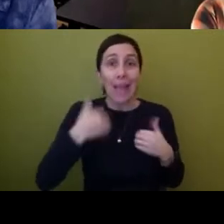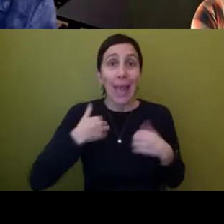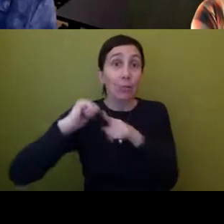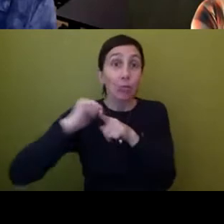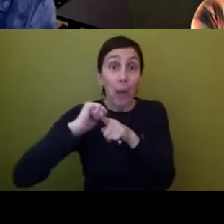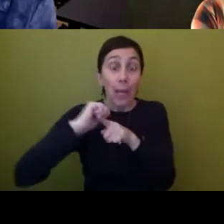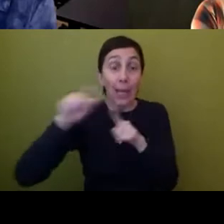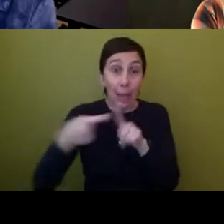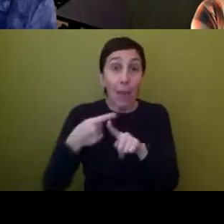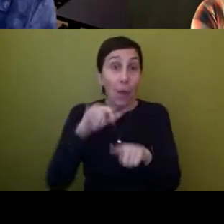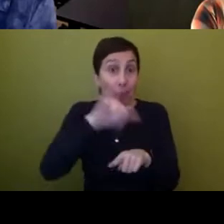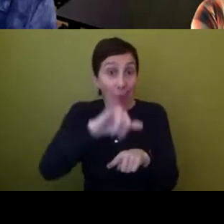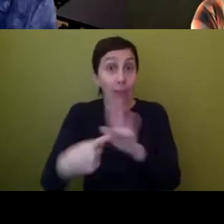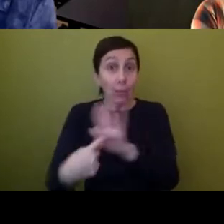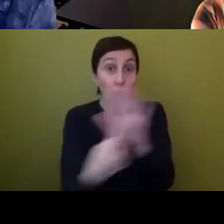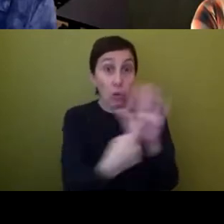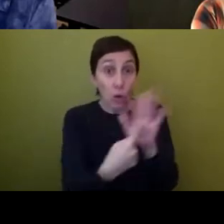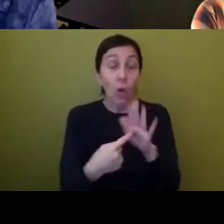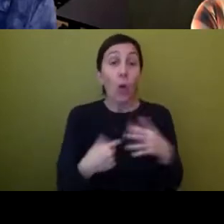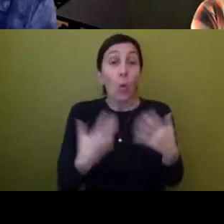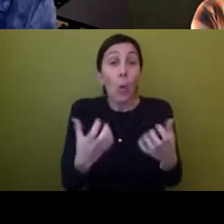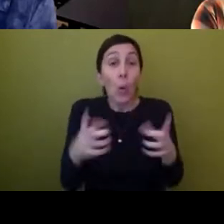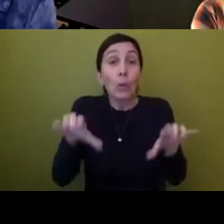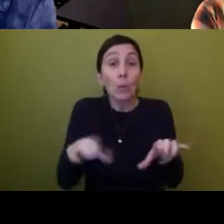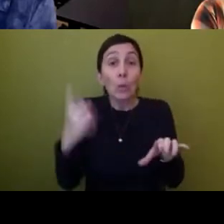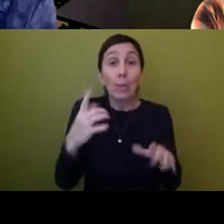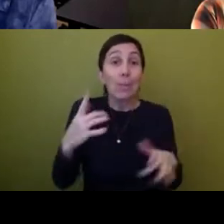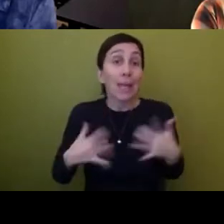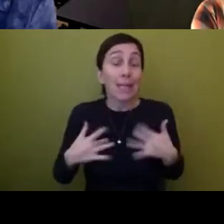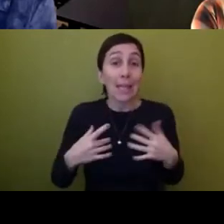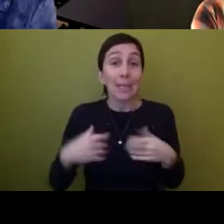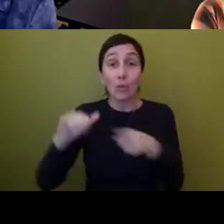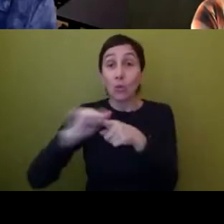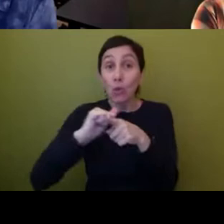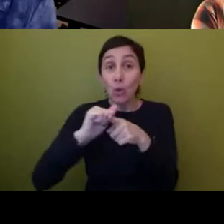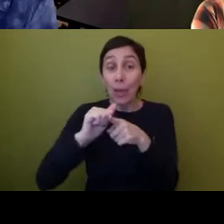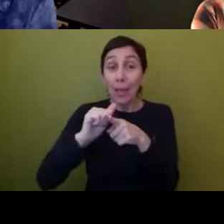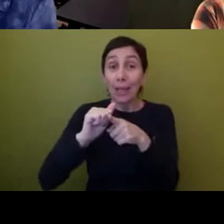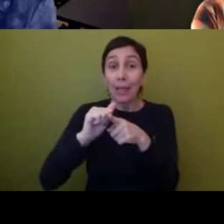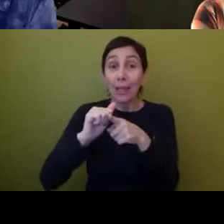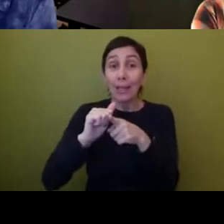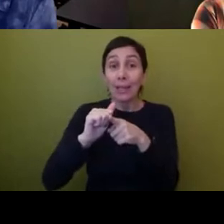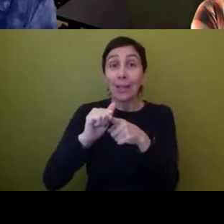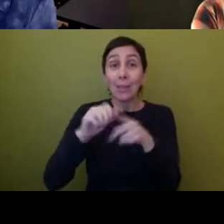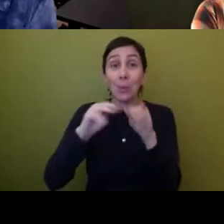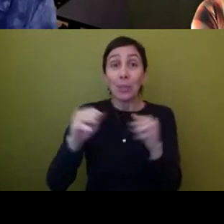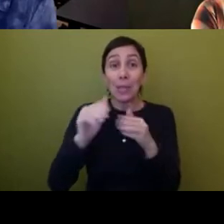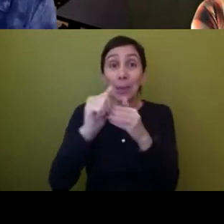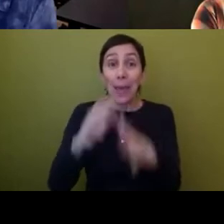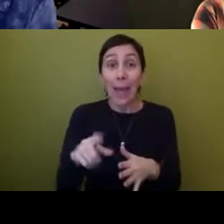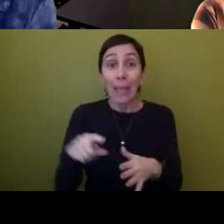and they wanted to do something really exciting for this docent training meeting, uh, where they would dress up as the artists.